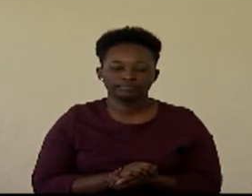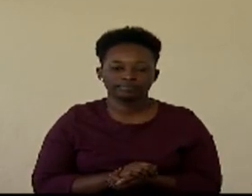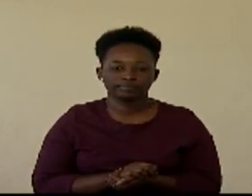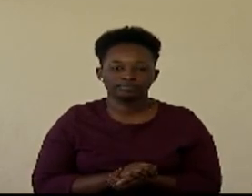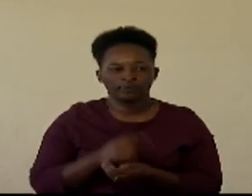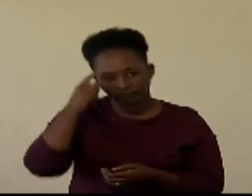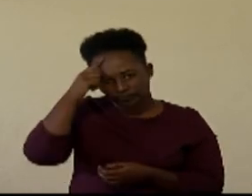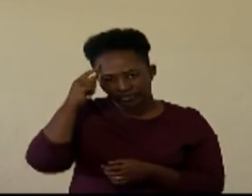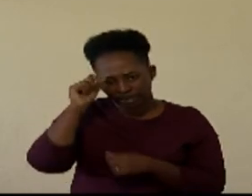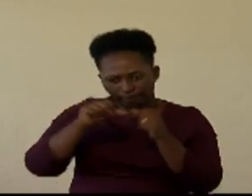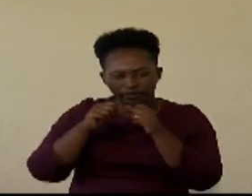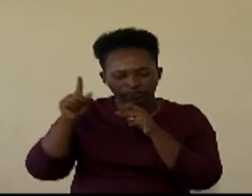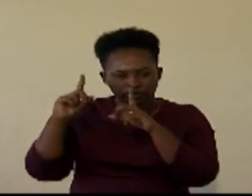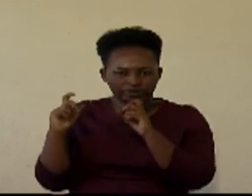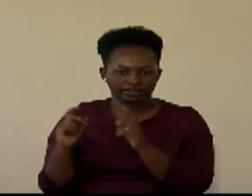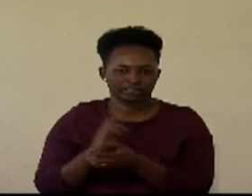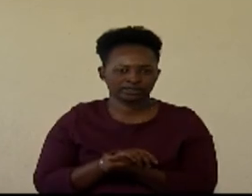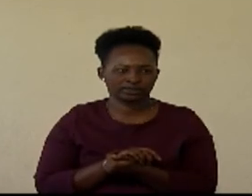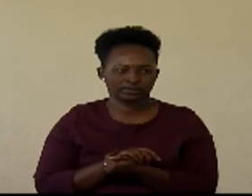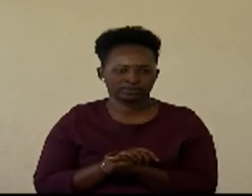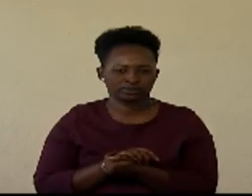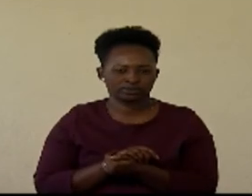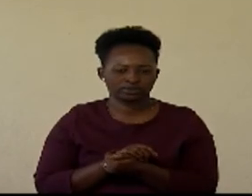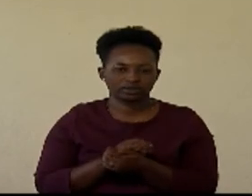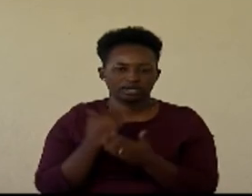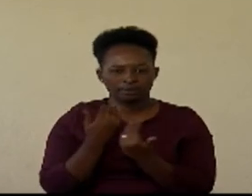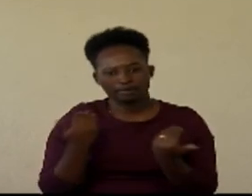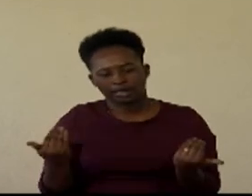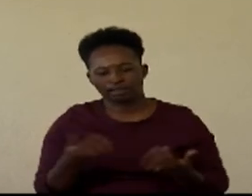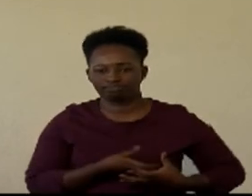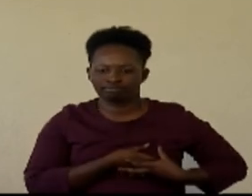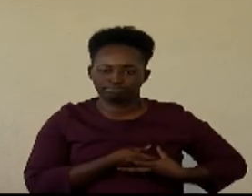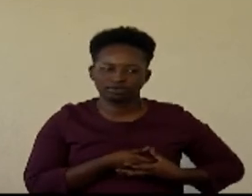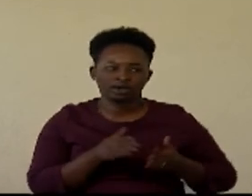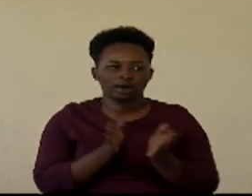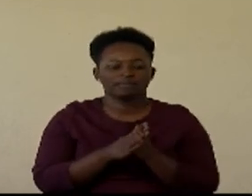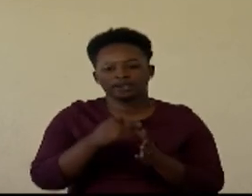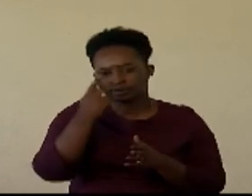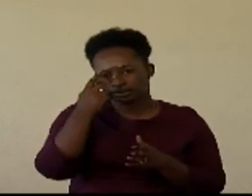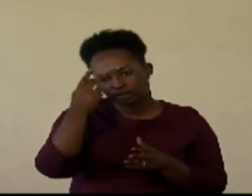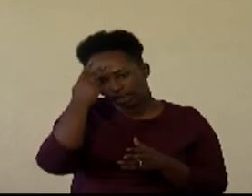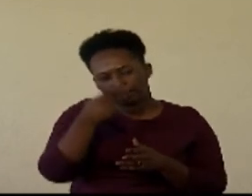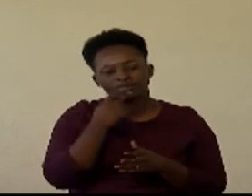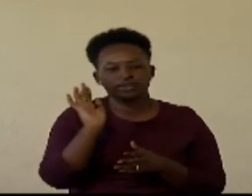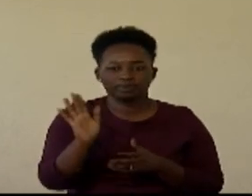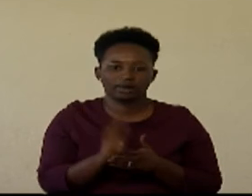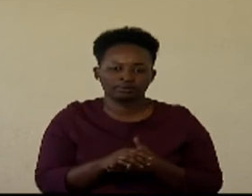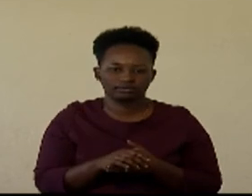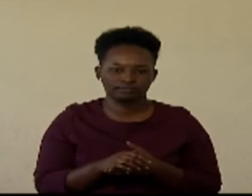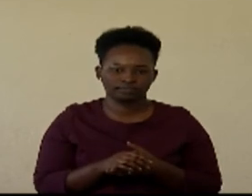think about babies breastfeeding and then mothers so with that hint what do you think the image is actually trying to tell us